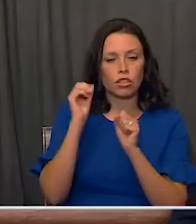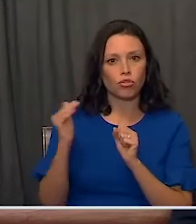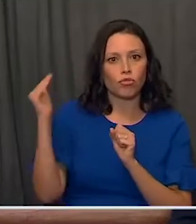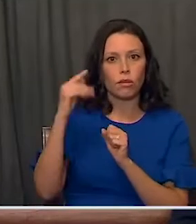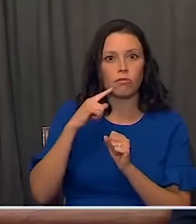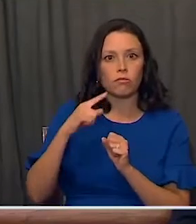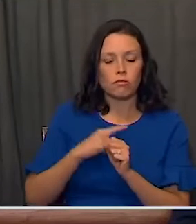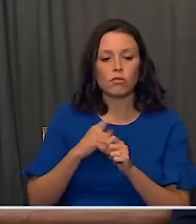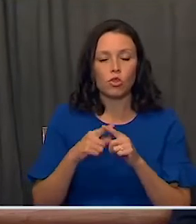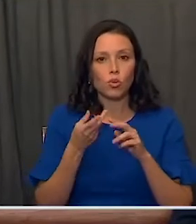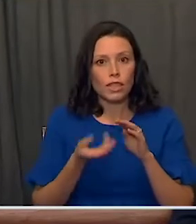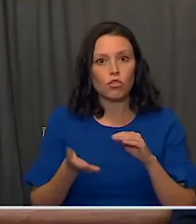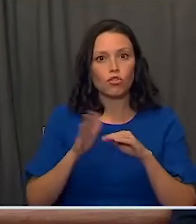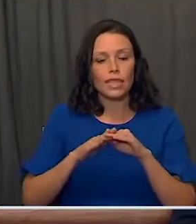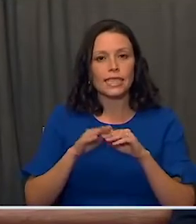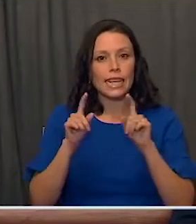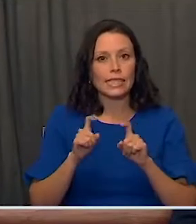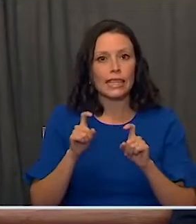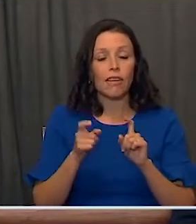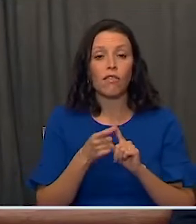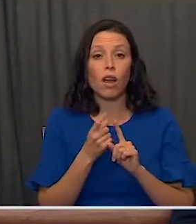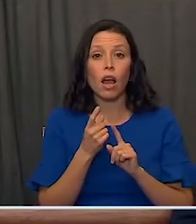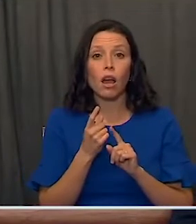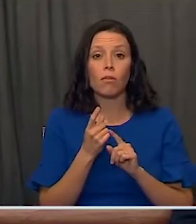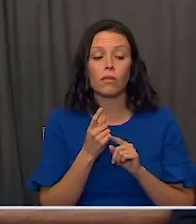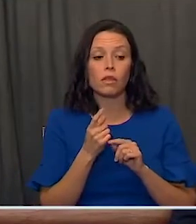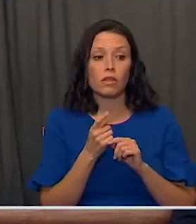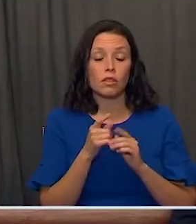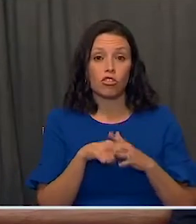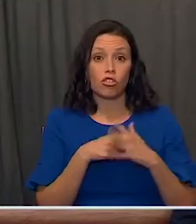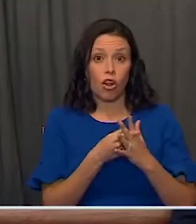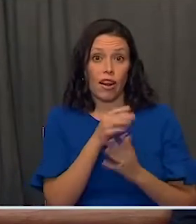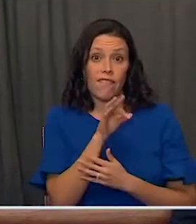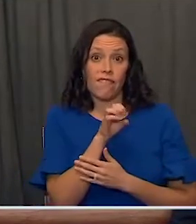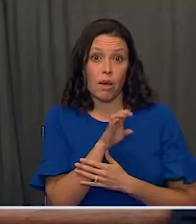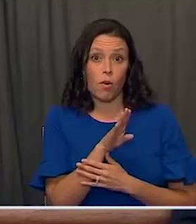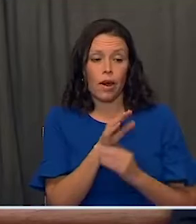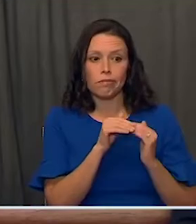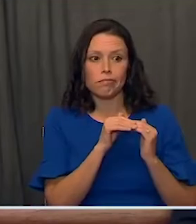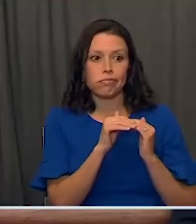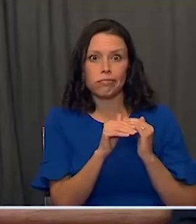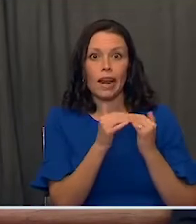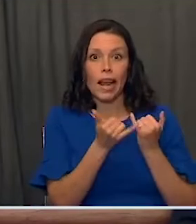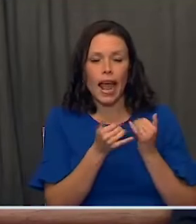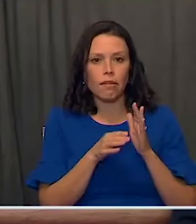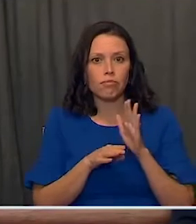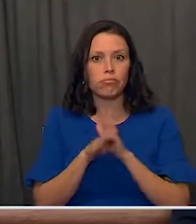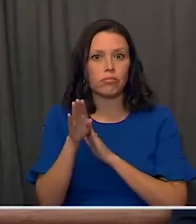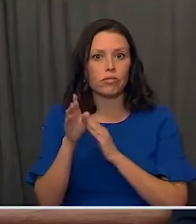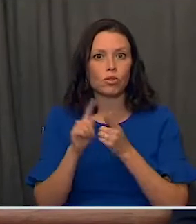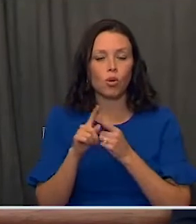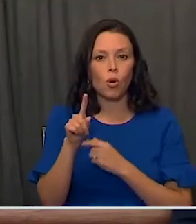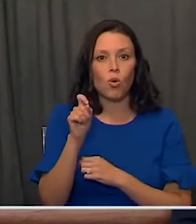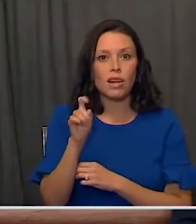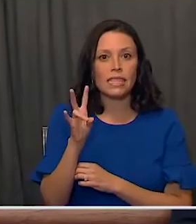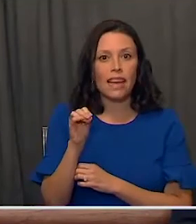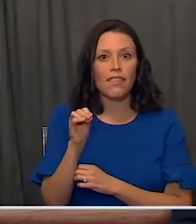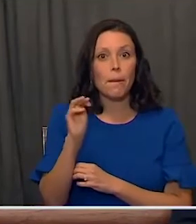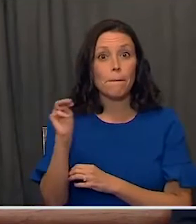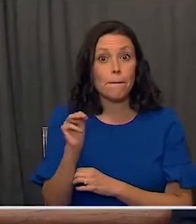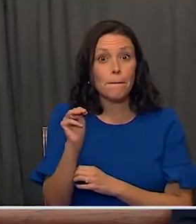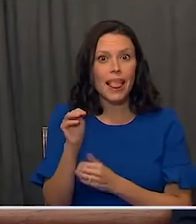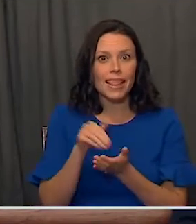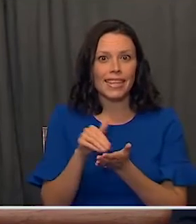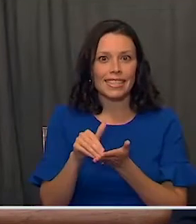We increased testing from a standing start in the month of February to now, as of today, we've completed more than 170 million